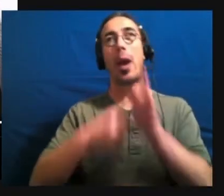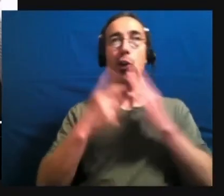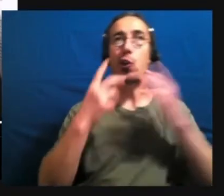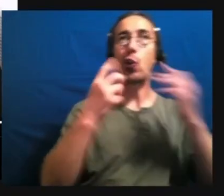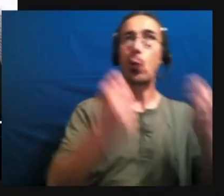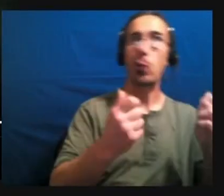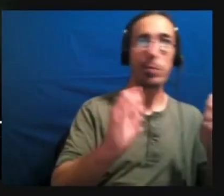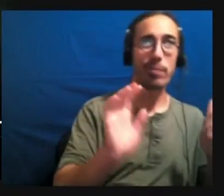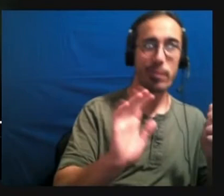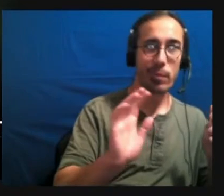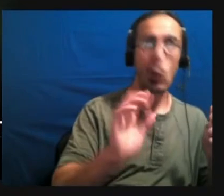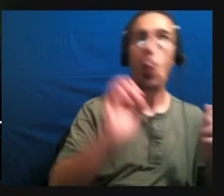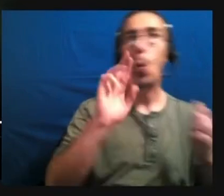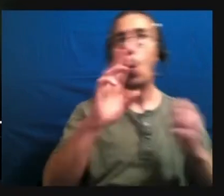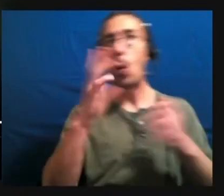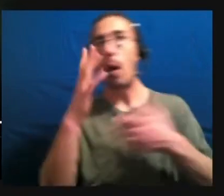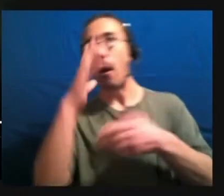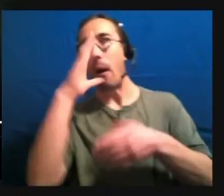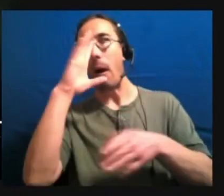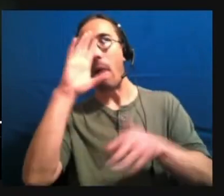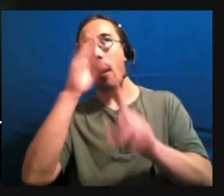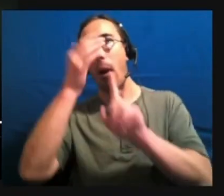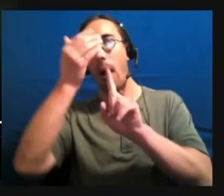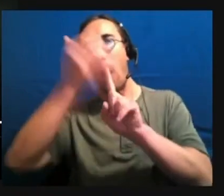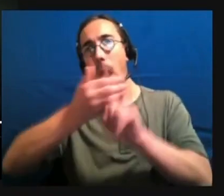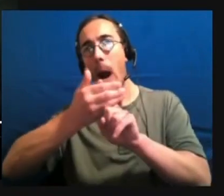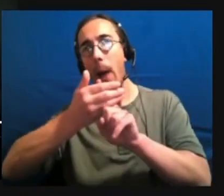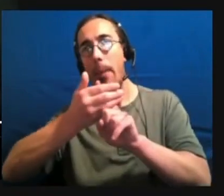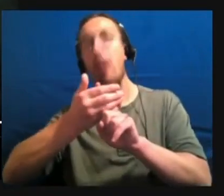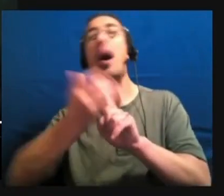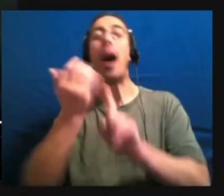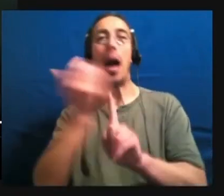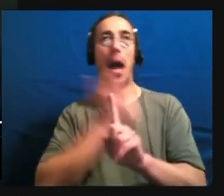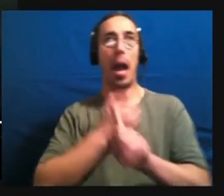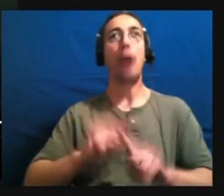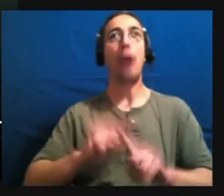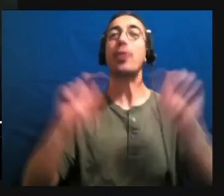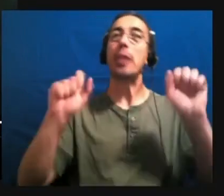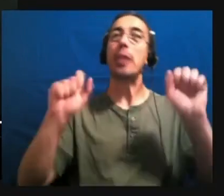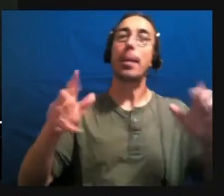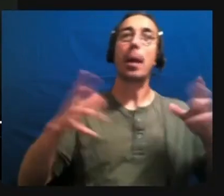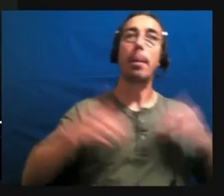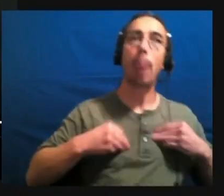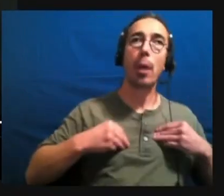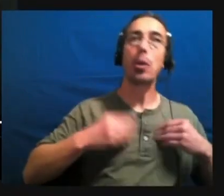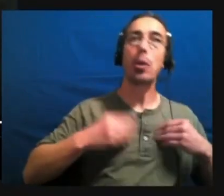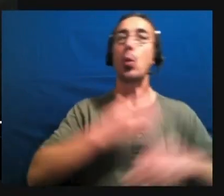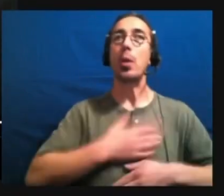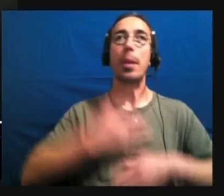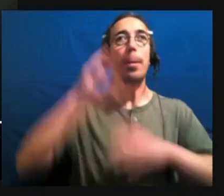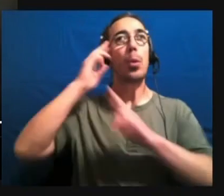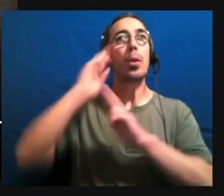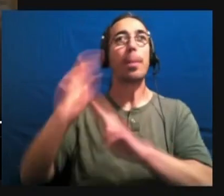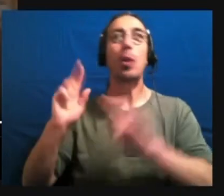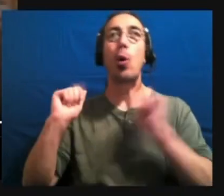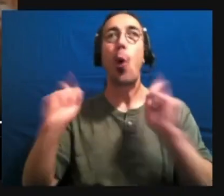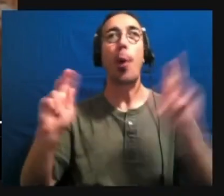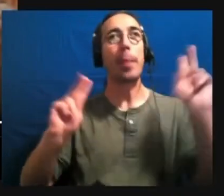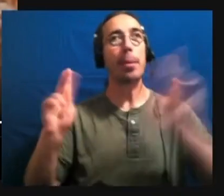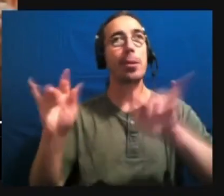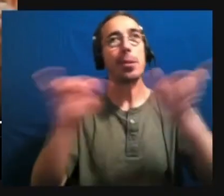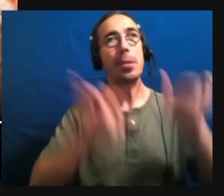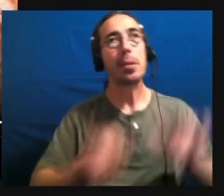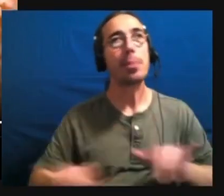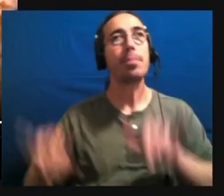We see that our differences can be accepted, appreciated, and respected. We start to